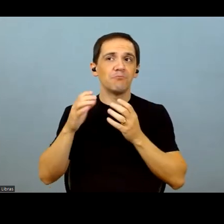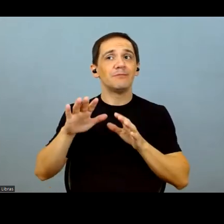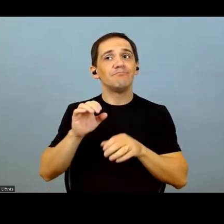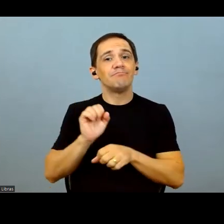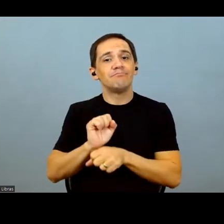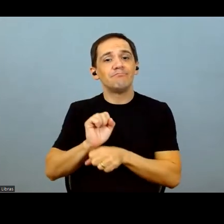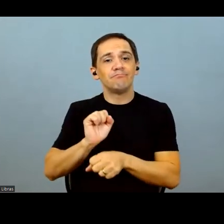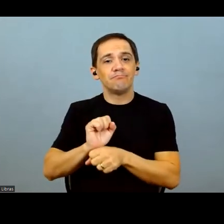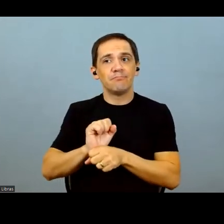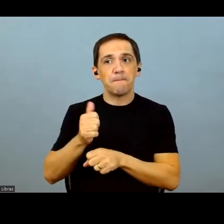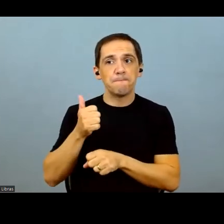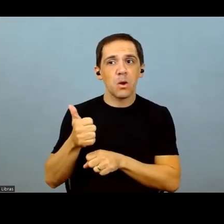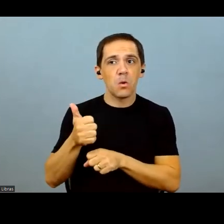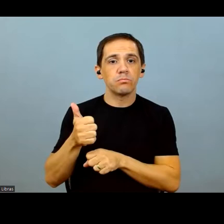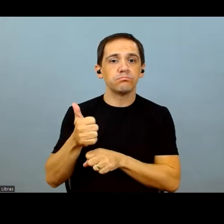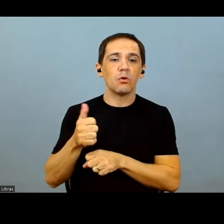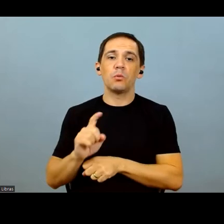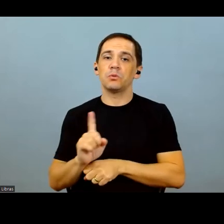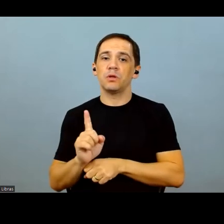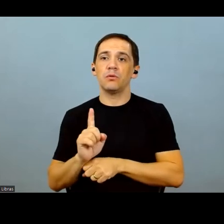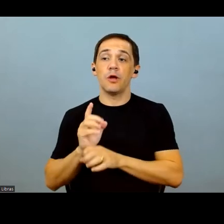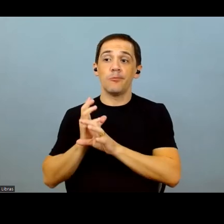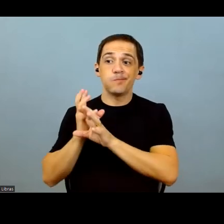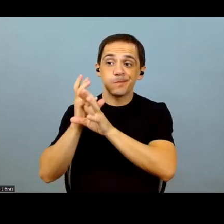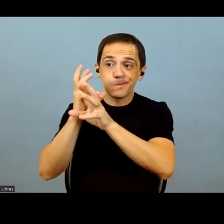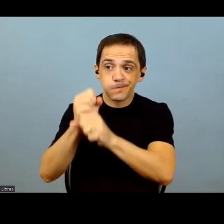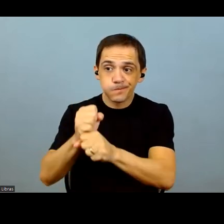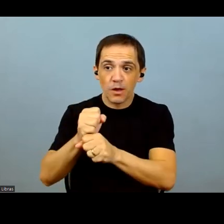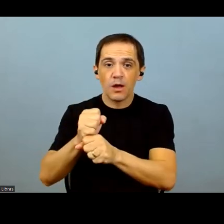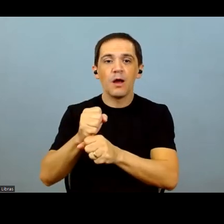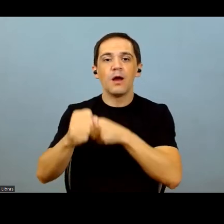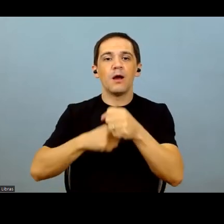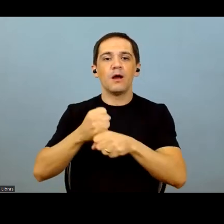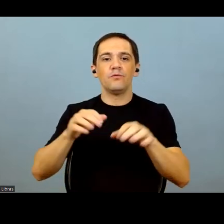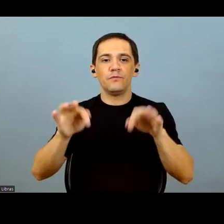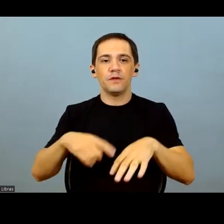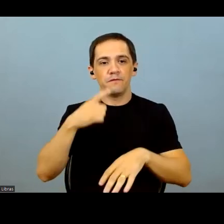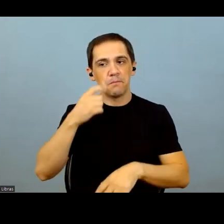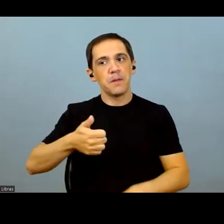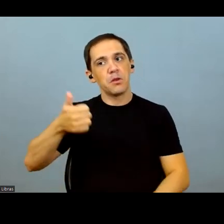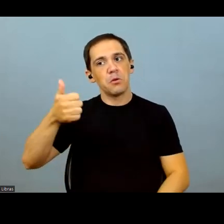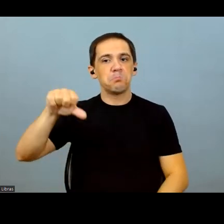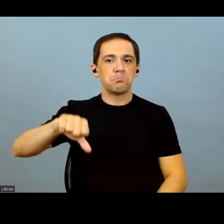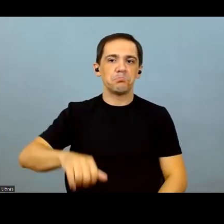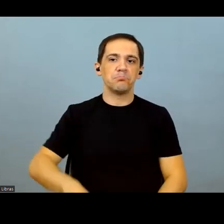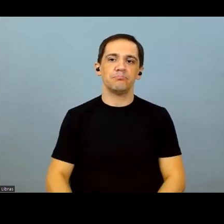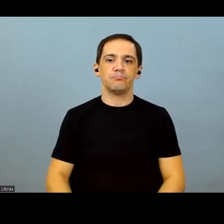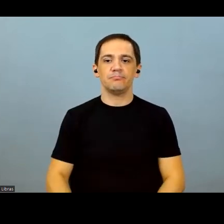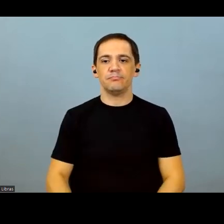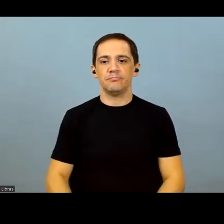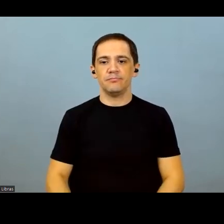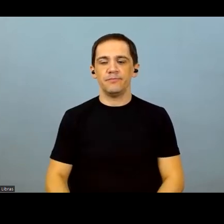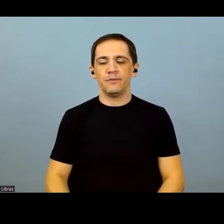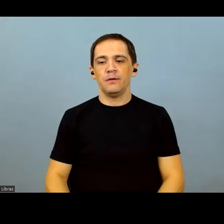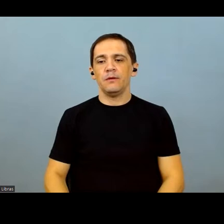cotton, there are those variables that are still open. So our margins could be higher or lower at the end of